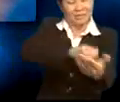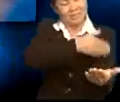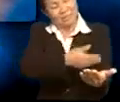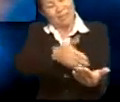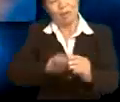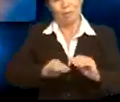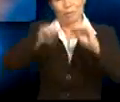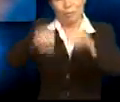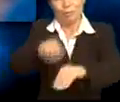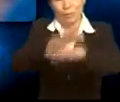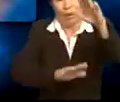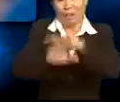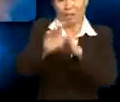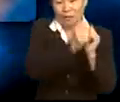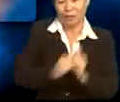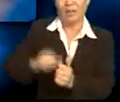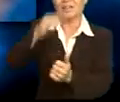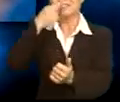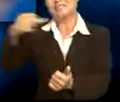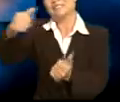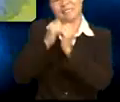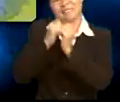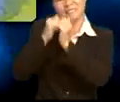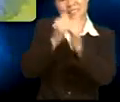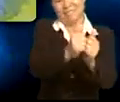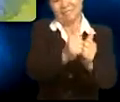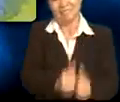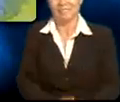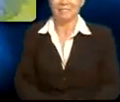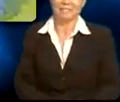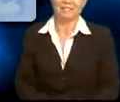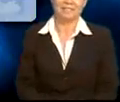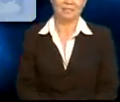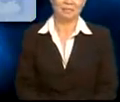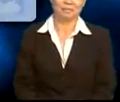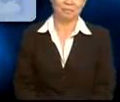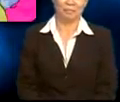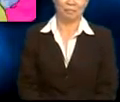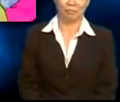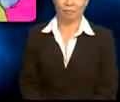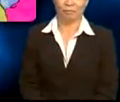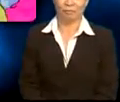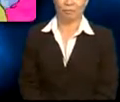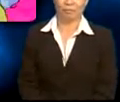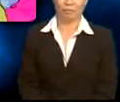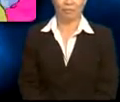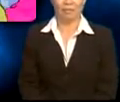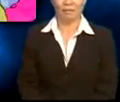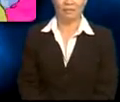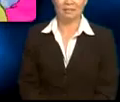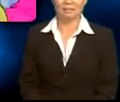listen to the song Put Your Hands Together and Sing Along. Come on everybody, listen to